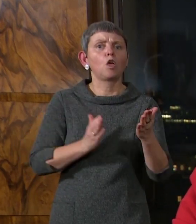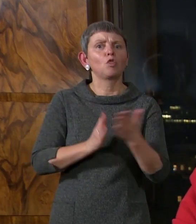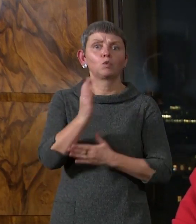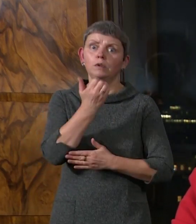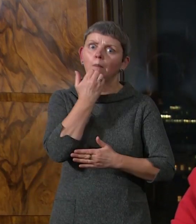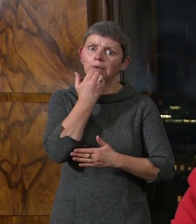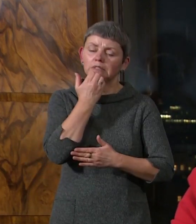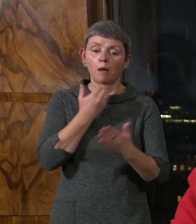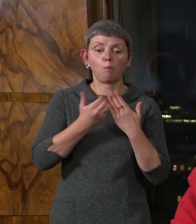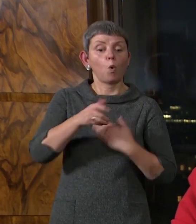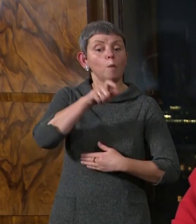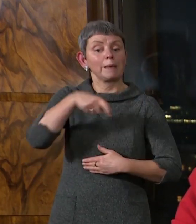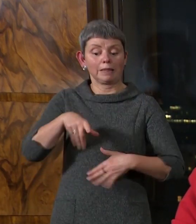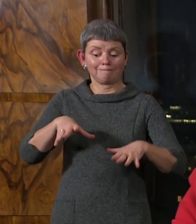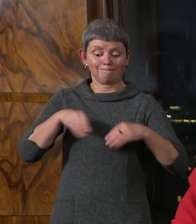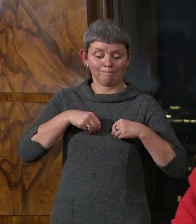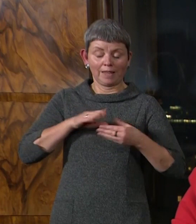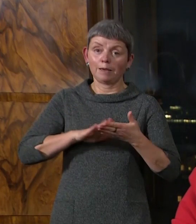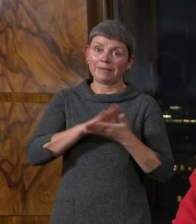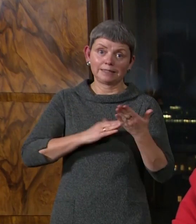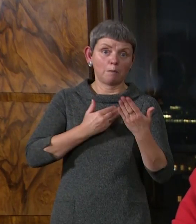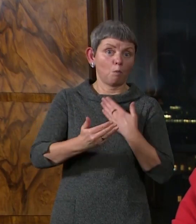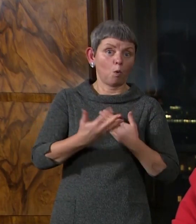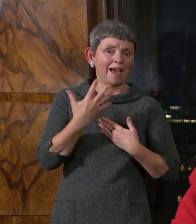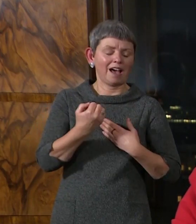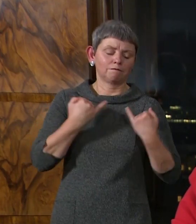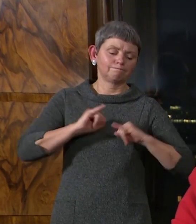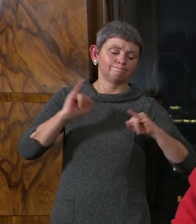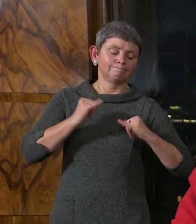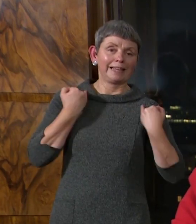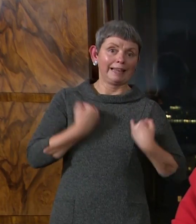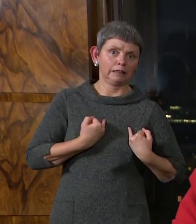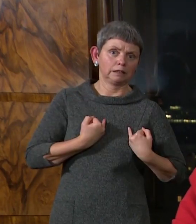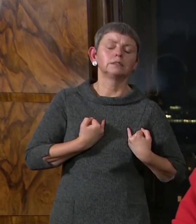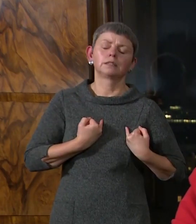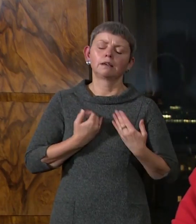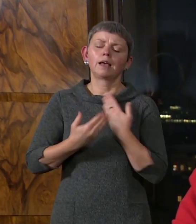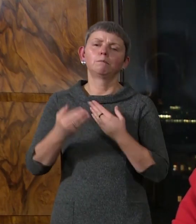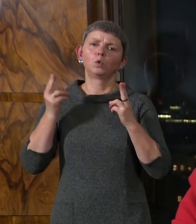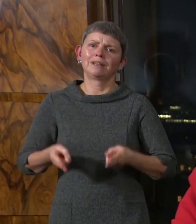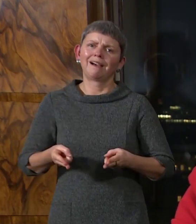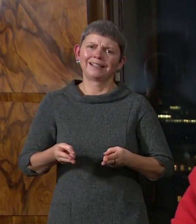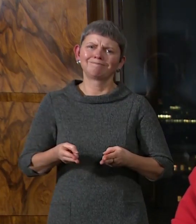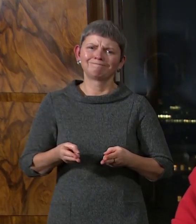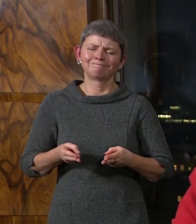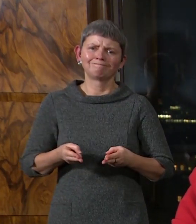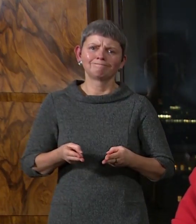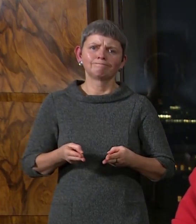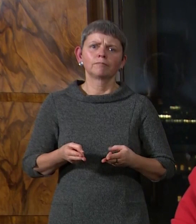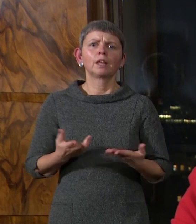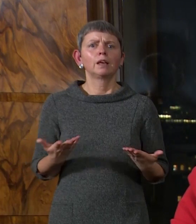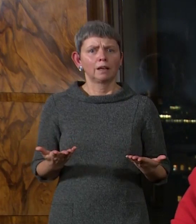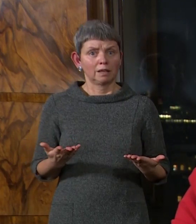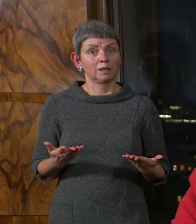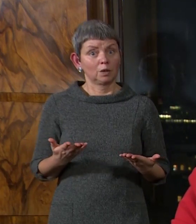More people infected will lead to more people with serious illness and tragically more people will die. We are also